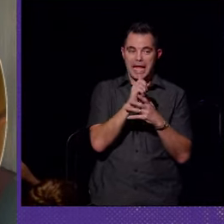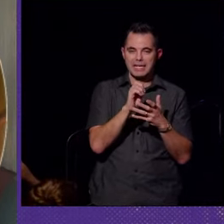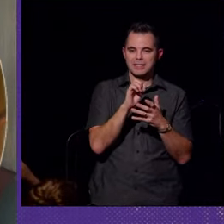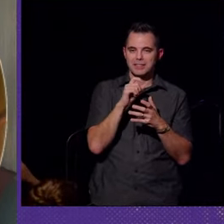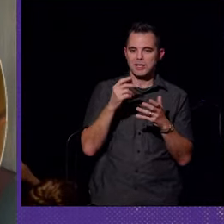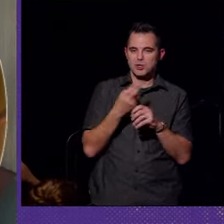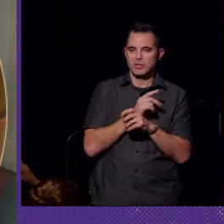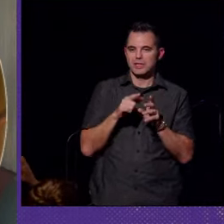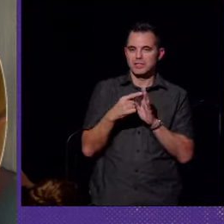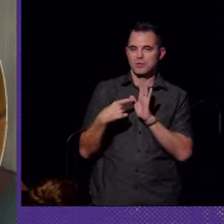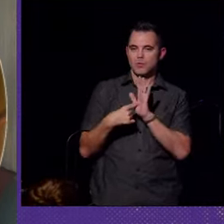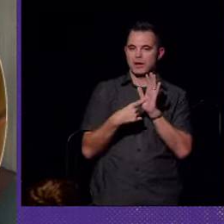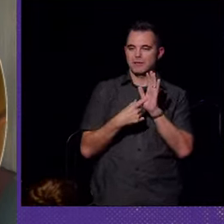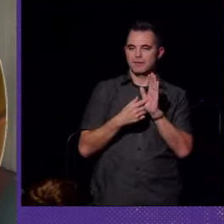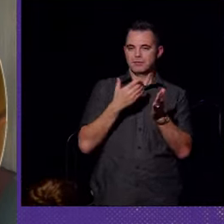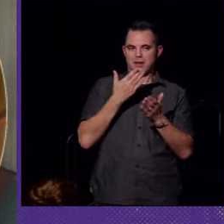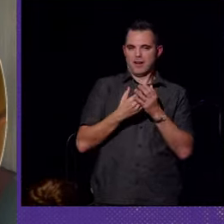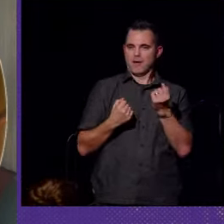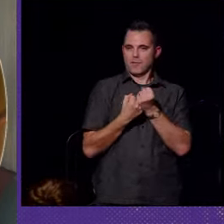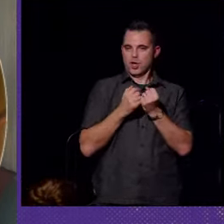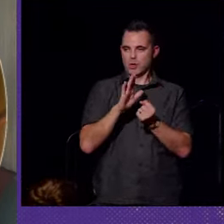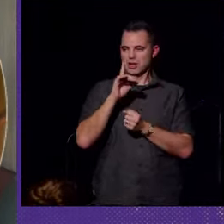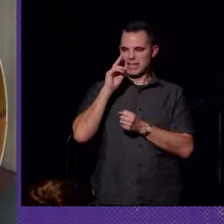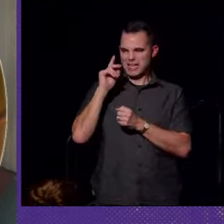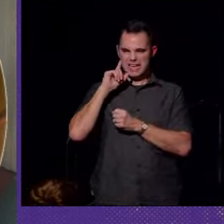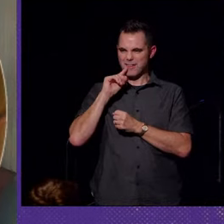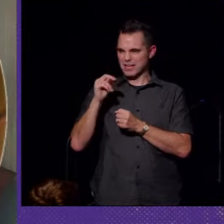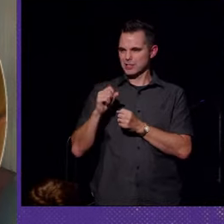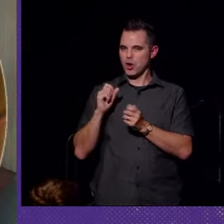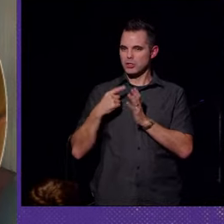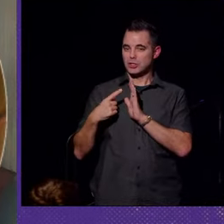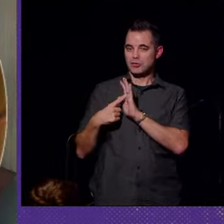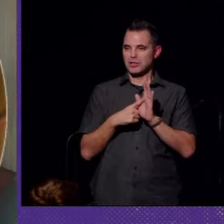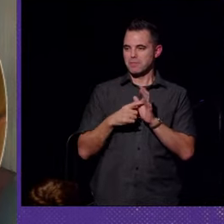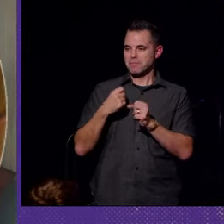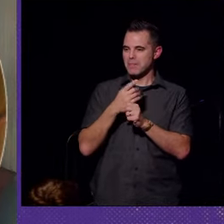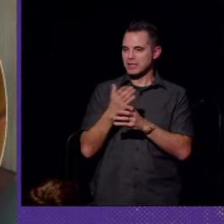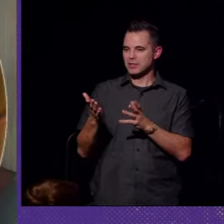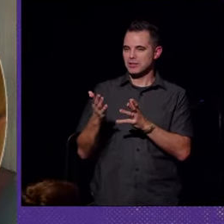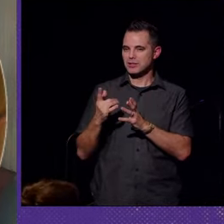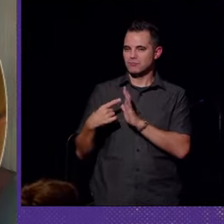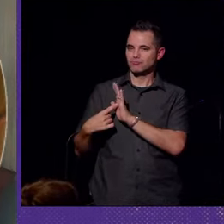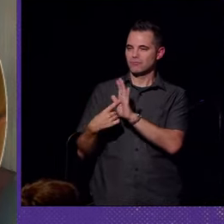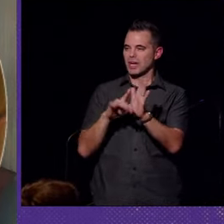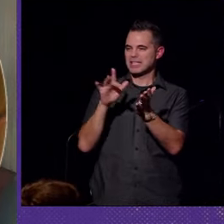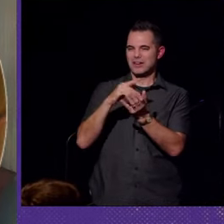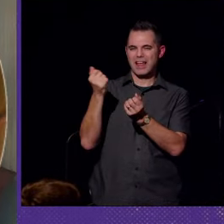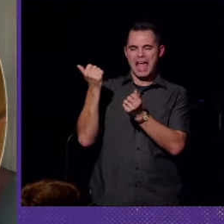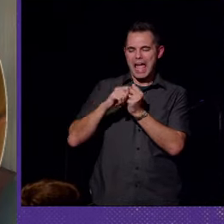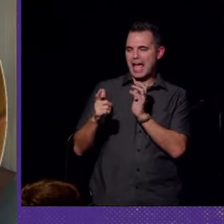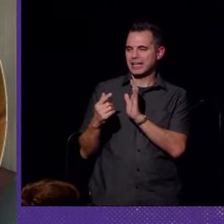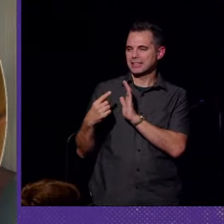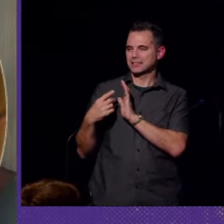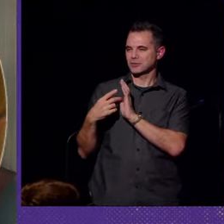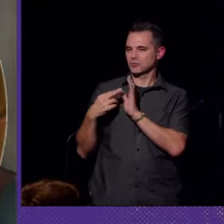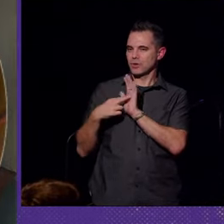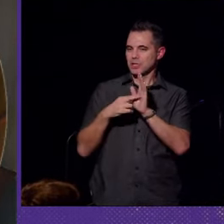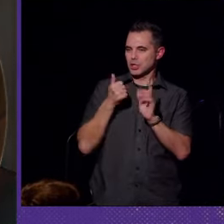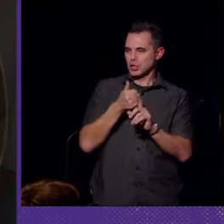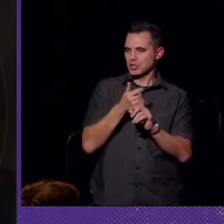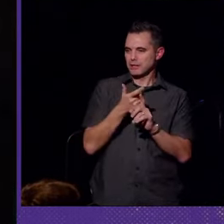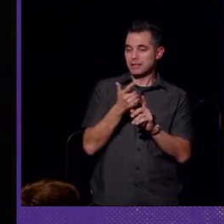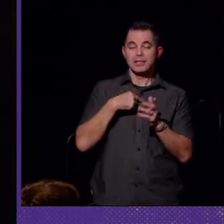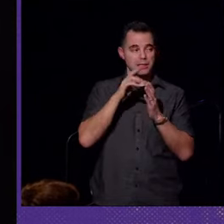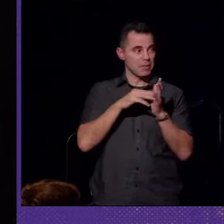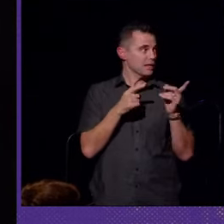used it as a way to affirm her deafness, by always strategizing to make sure it was at the center of any representation of her, including